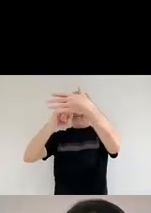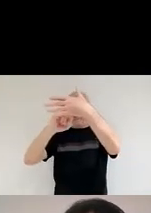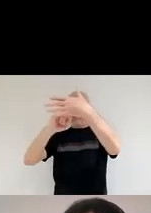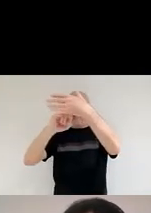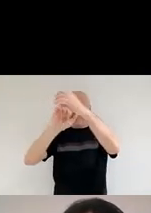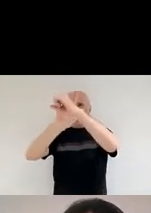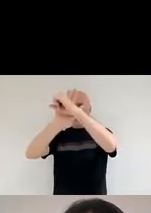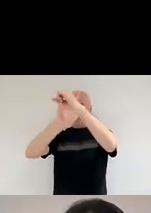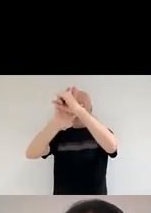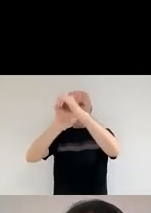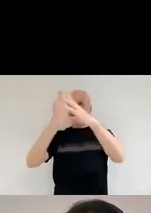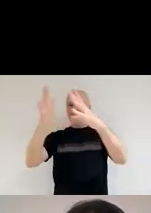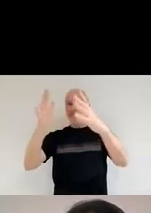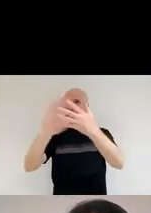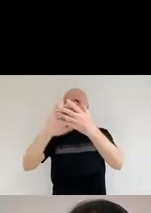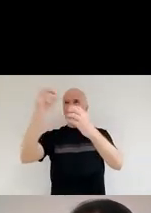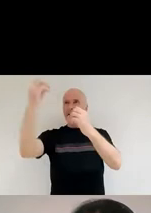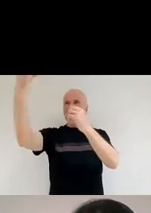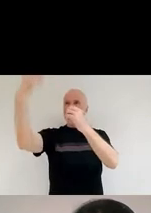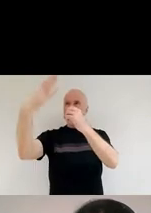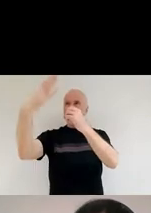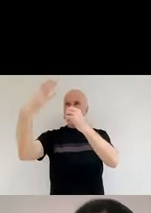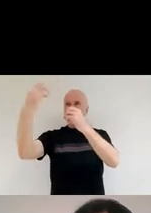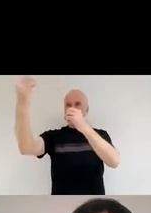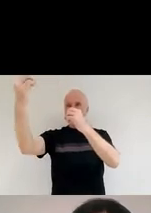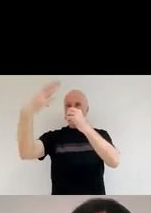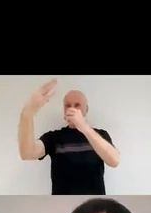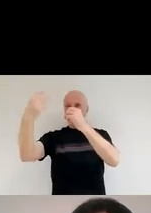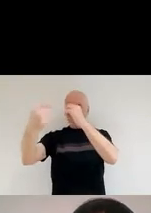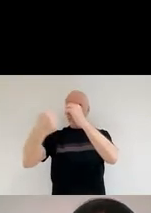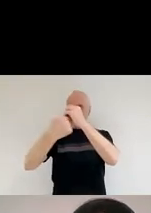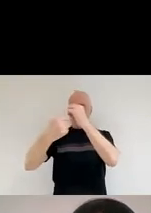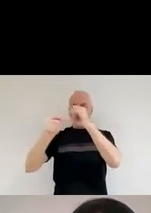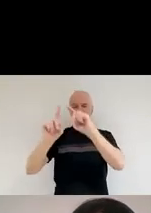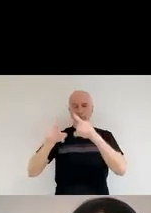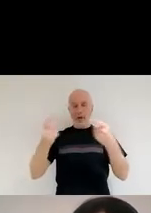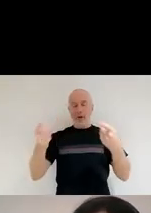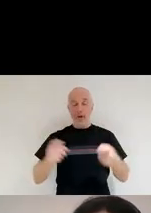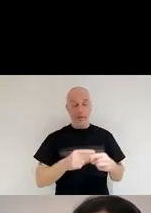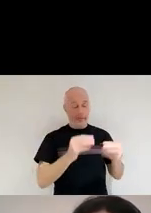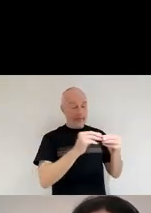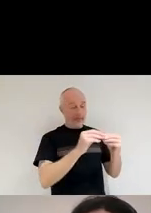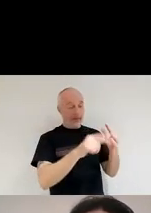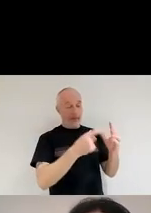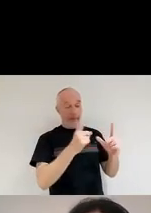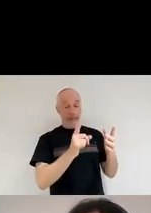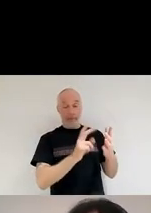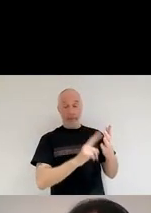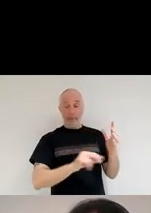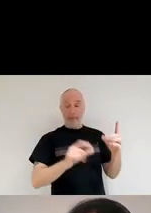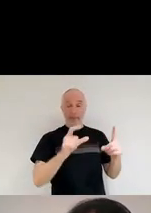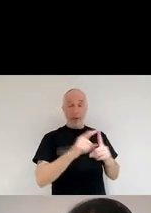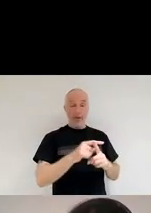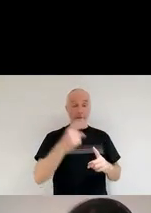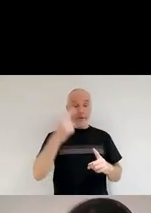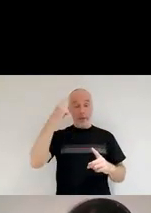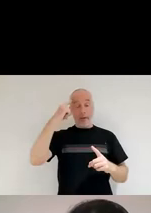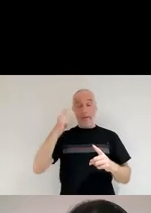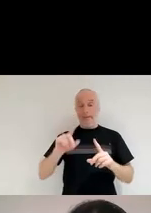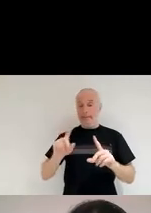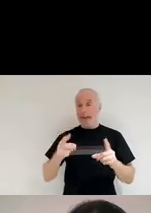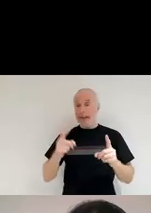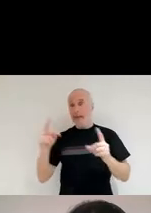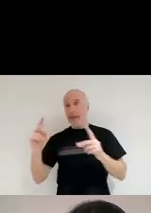So basically what we started doing based on this idea by Barnard was trying to look at things from a slightly different angle,